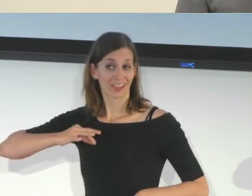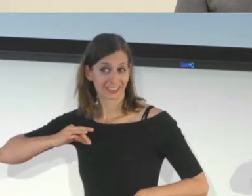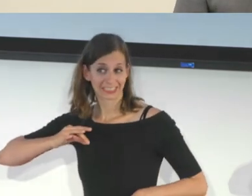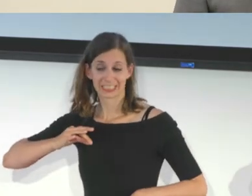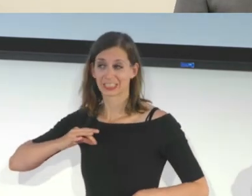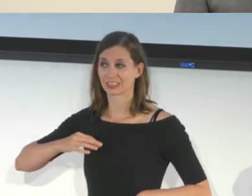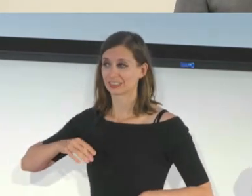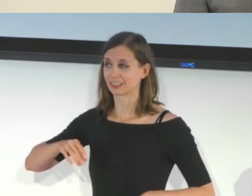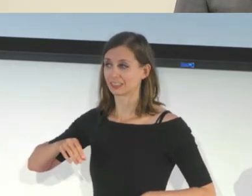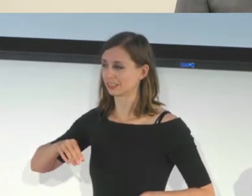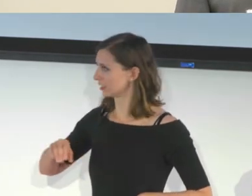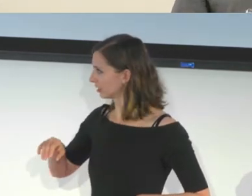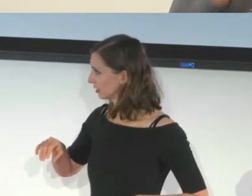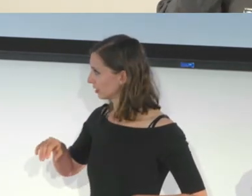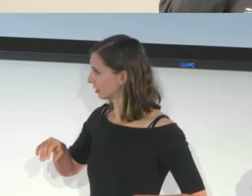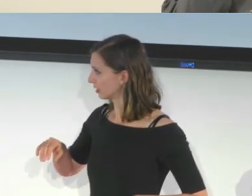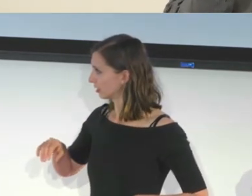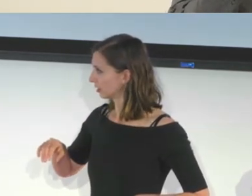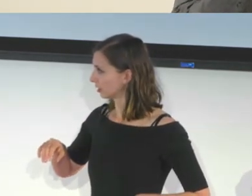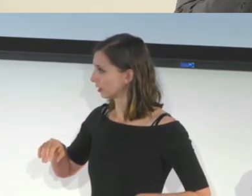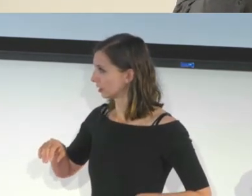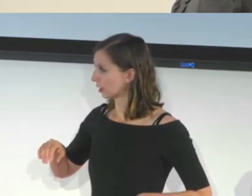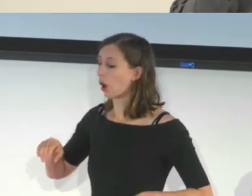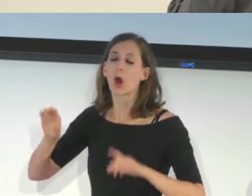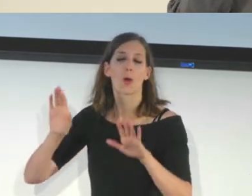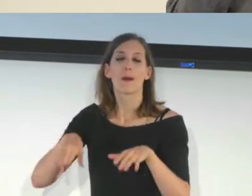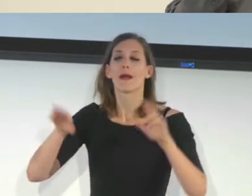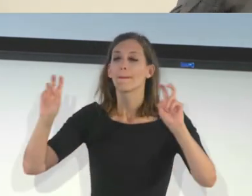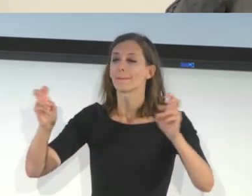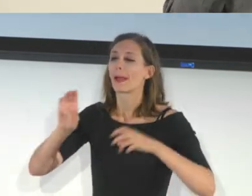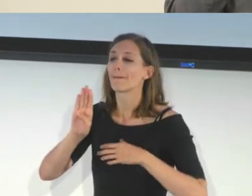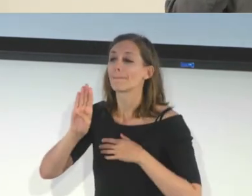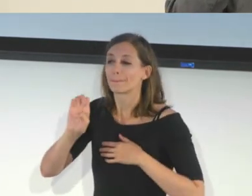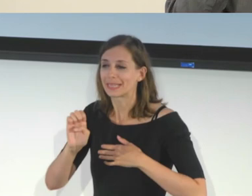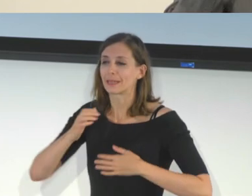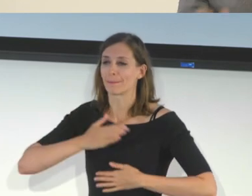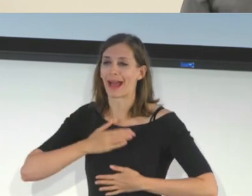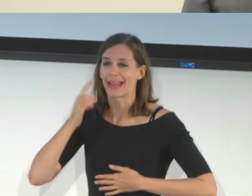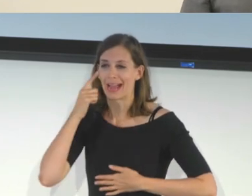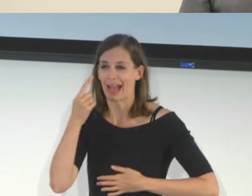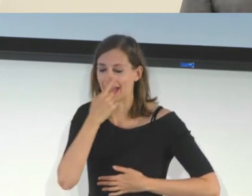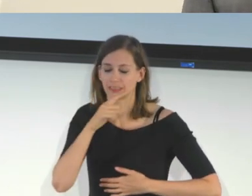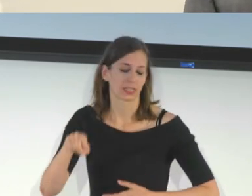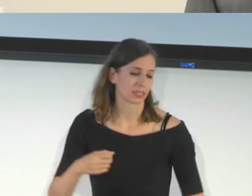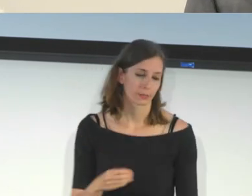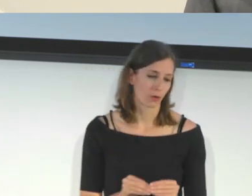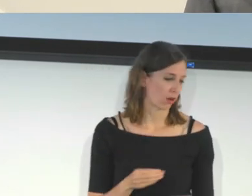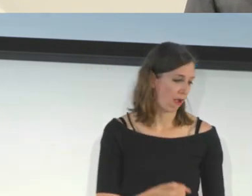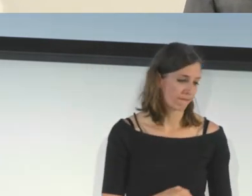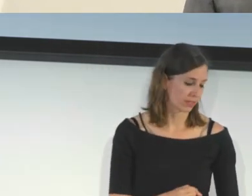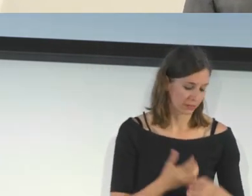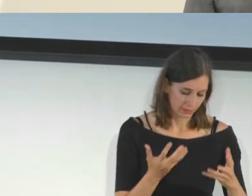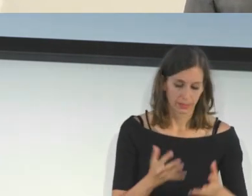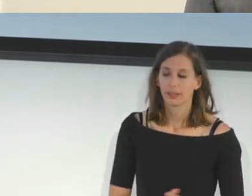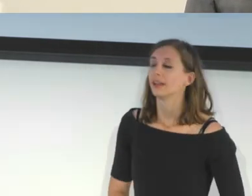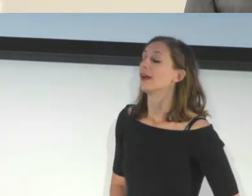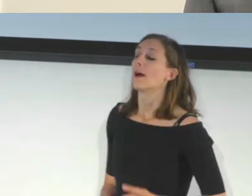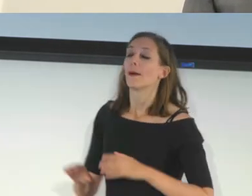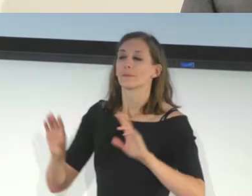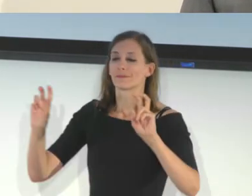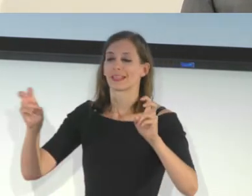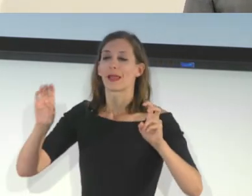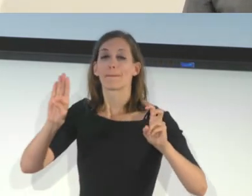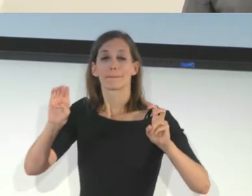picture. Oh, like Be My Eyes. Be My Eyes, thank you. Oh my God. No worries. More coffee, I need more coffee. So on the Be My Eyes application,